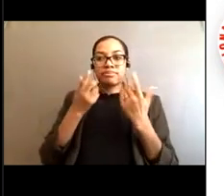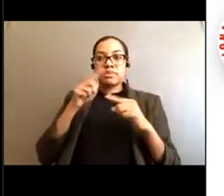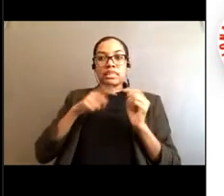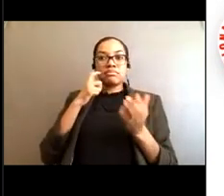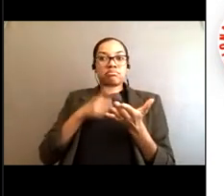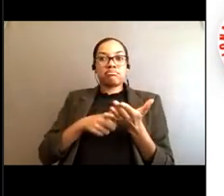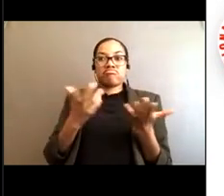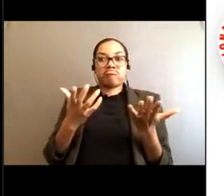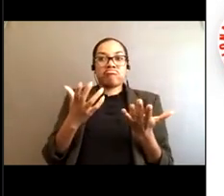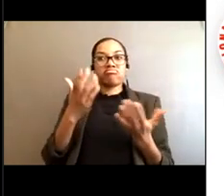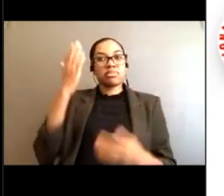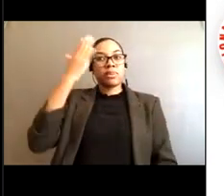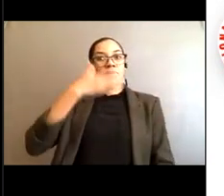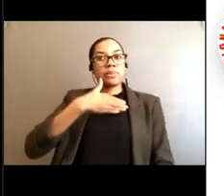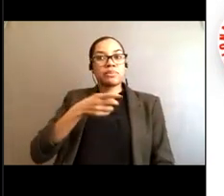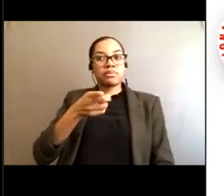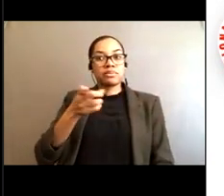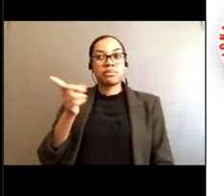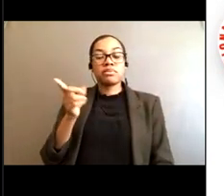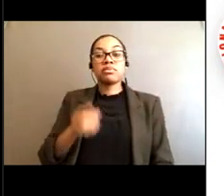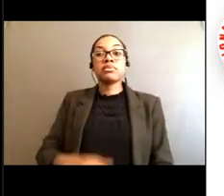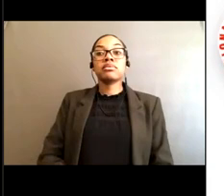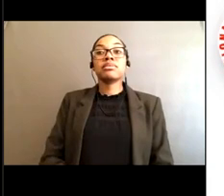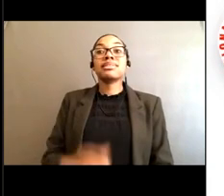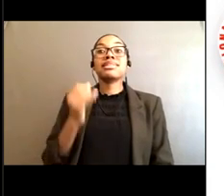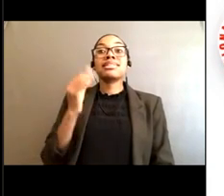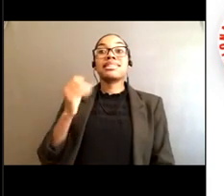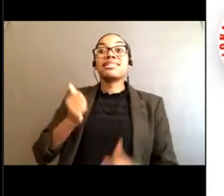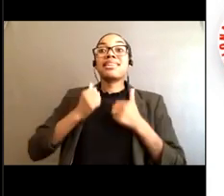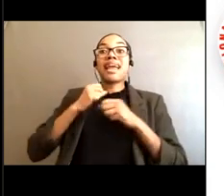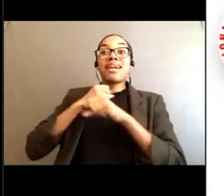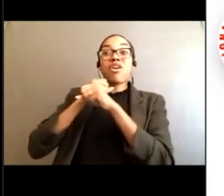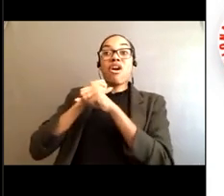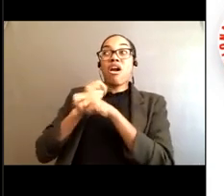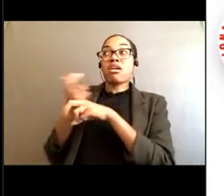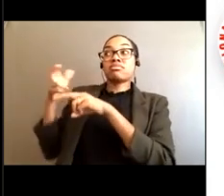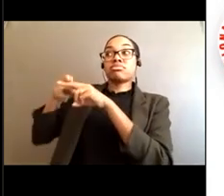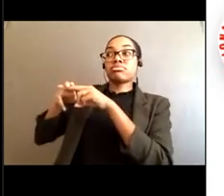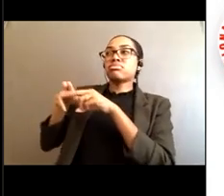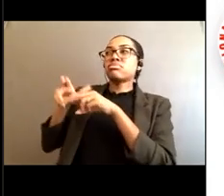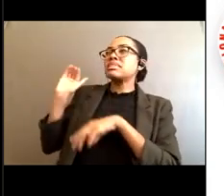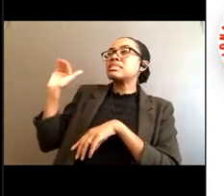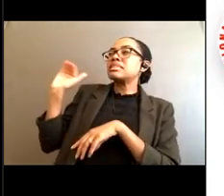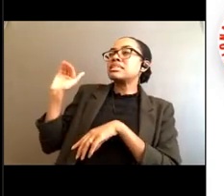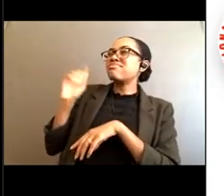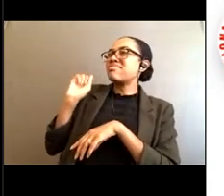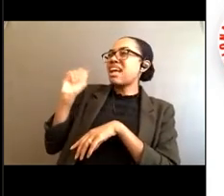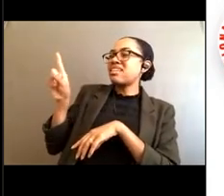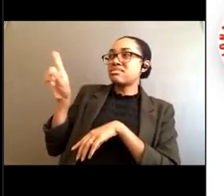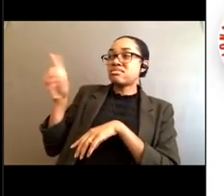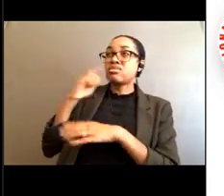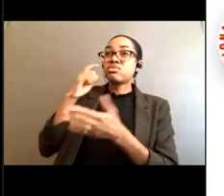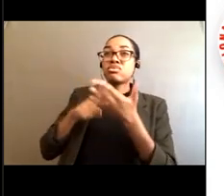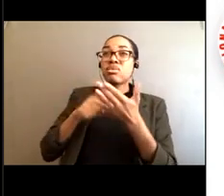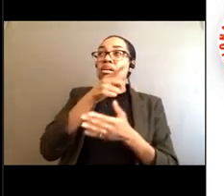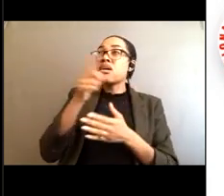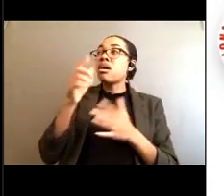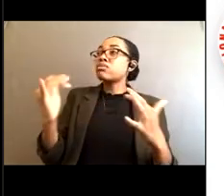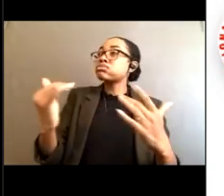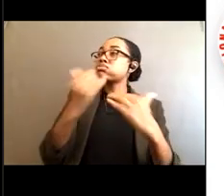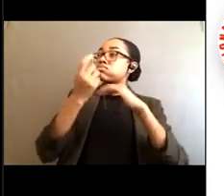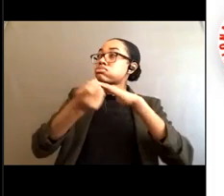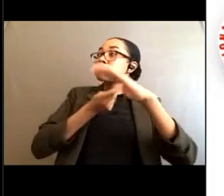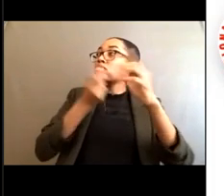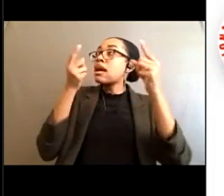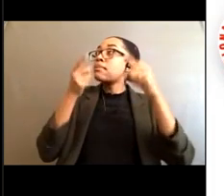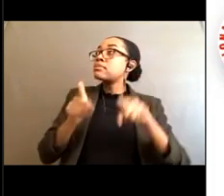do is if there are lifeguards on the beach is to ask them if they observed any rip currents. And if